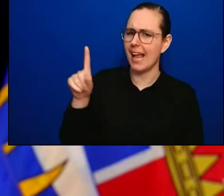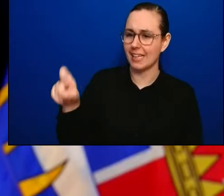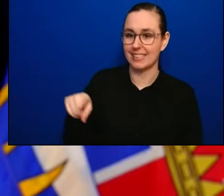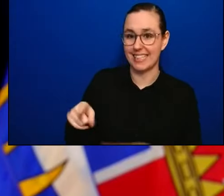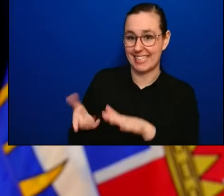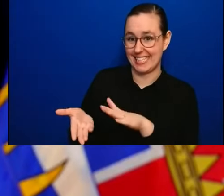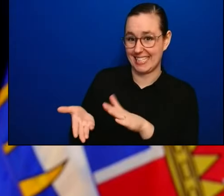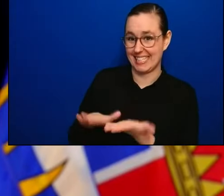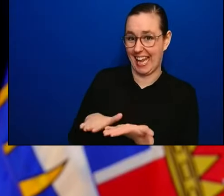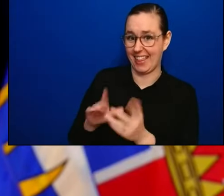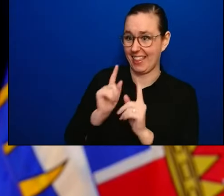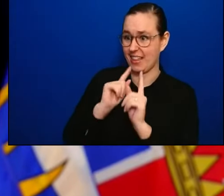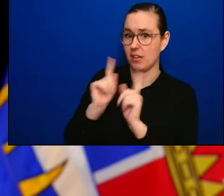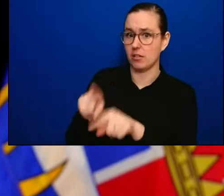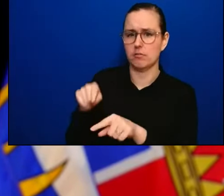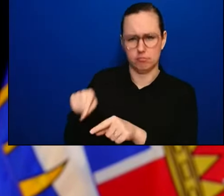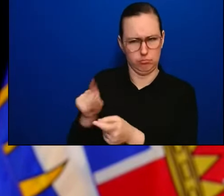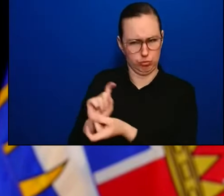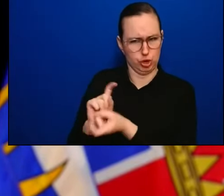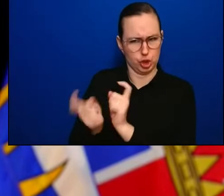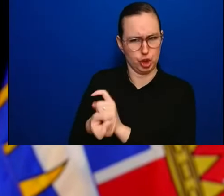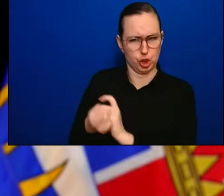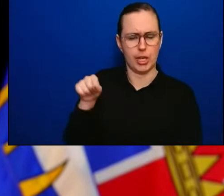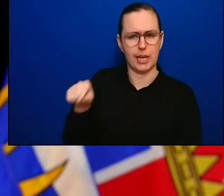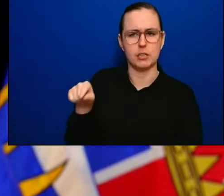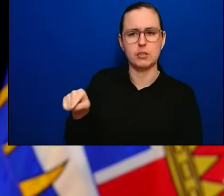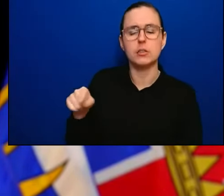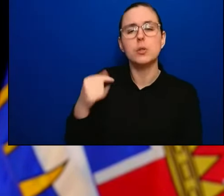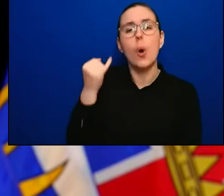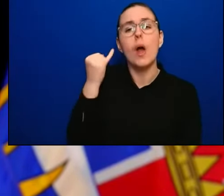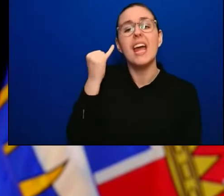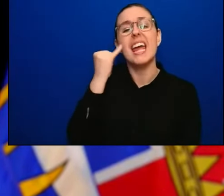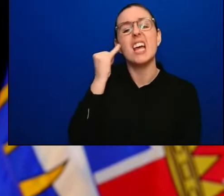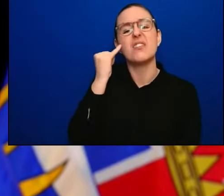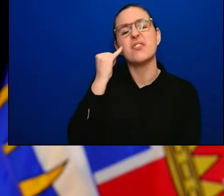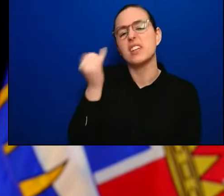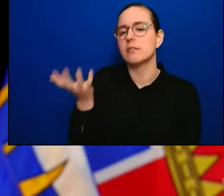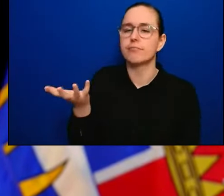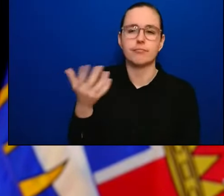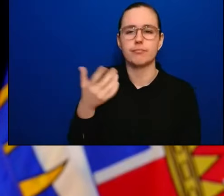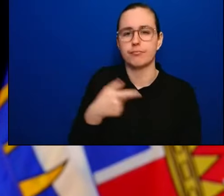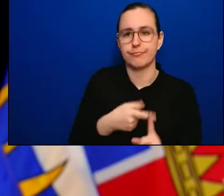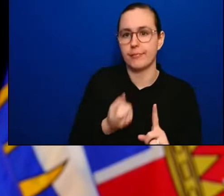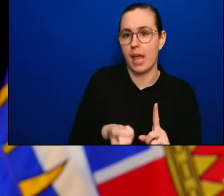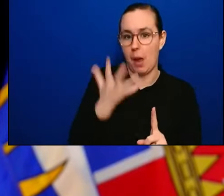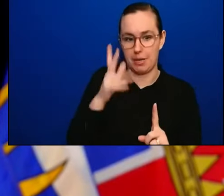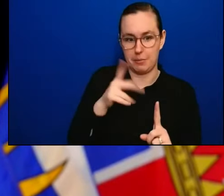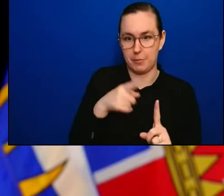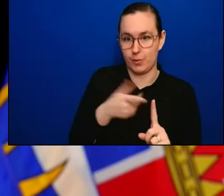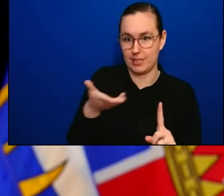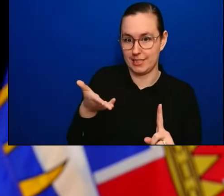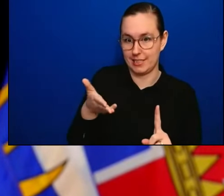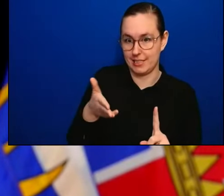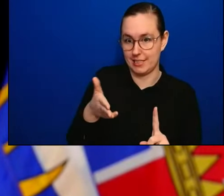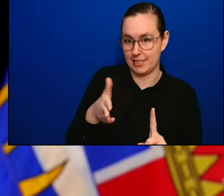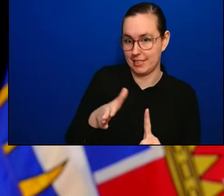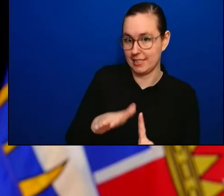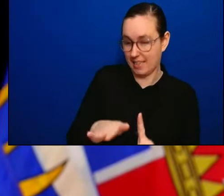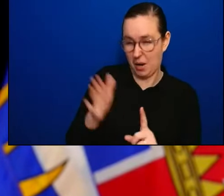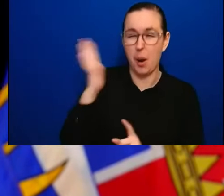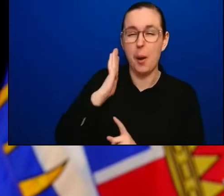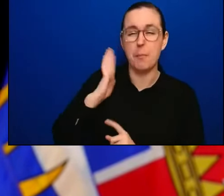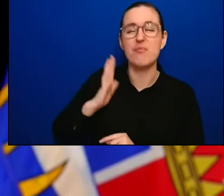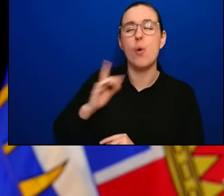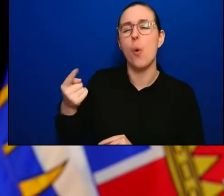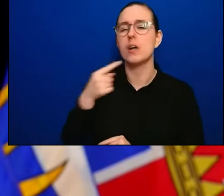know subsequently how many people have died from COVID-19, because you said at first there would be an over-reporting of that